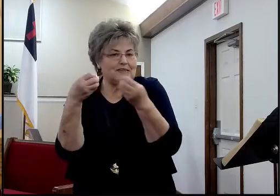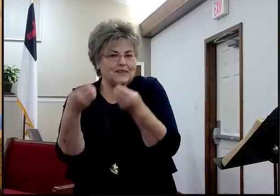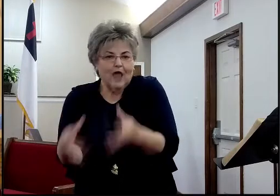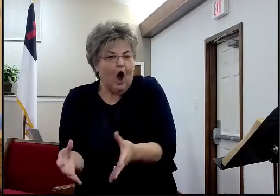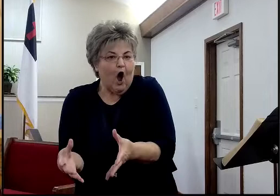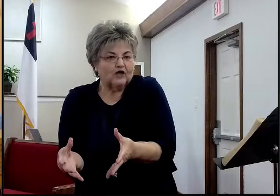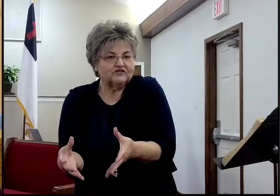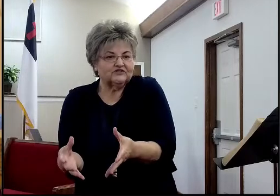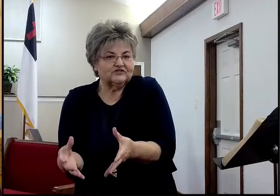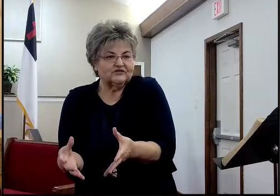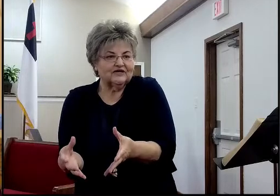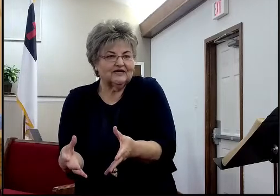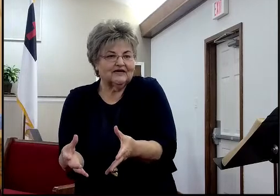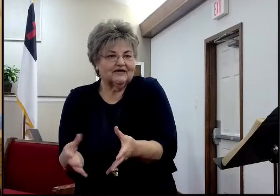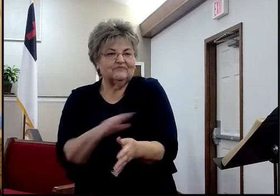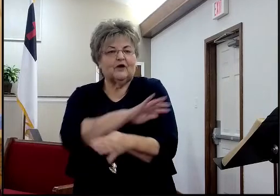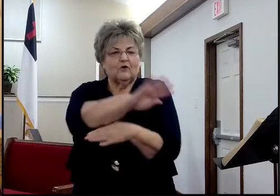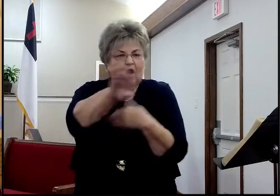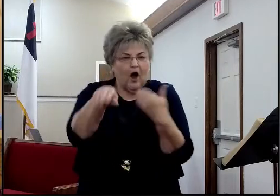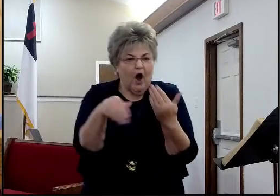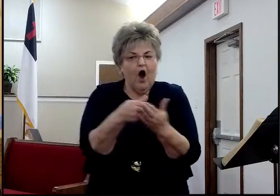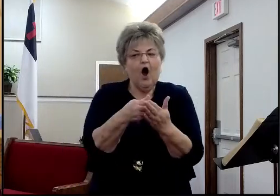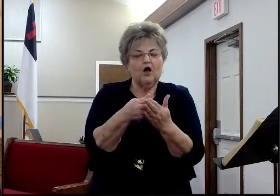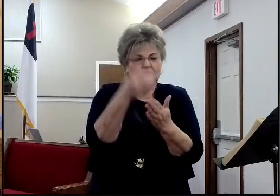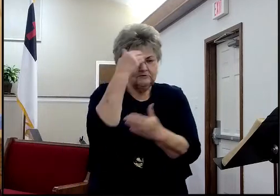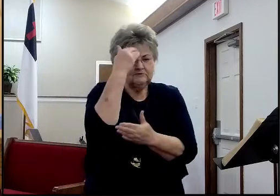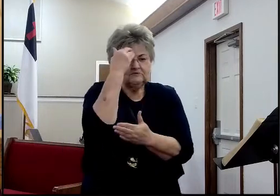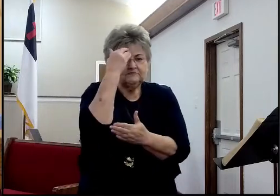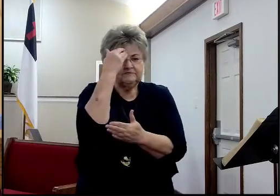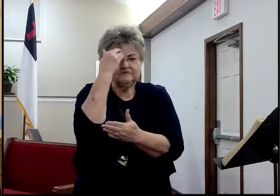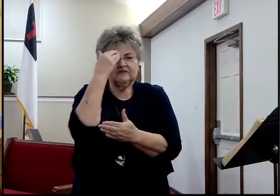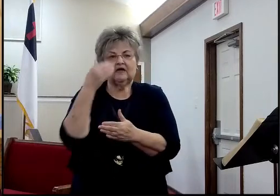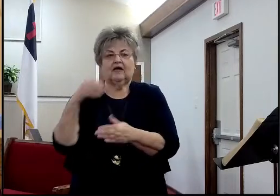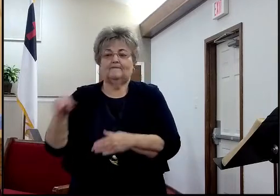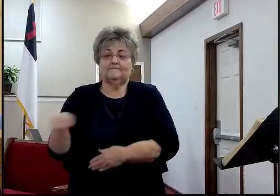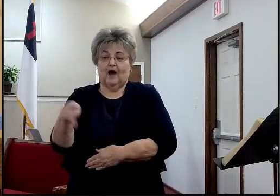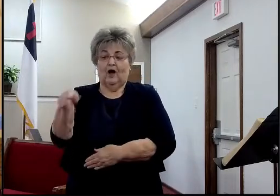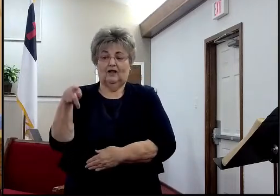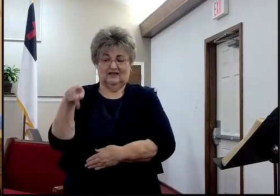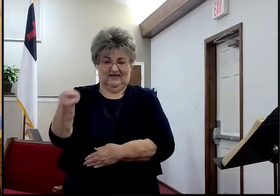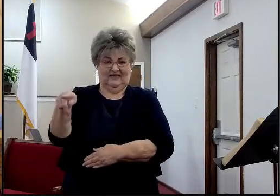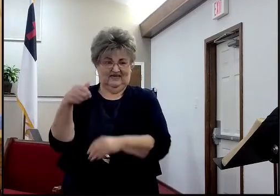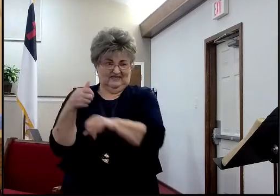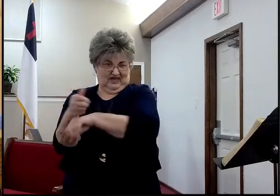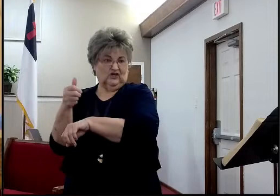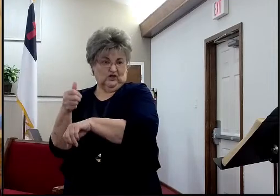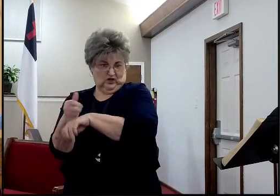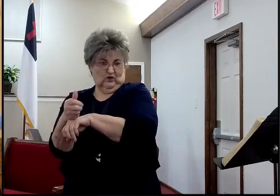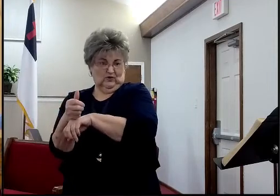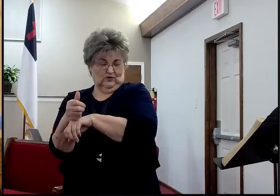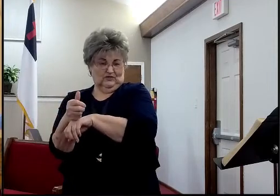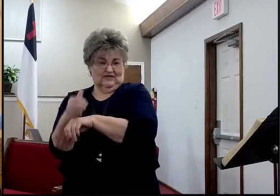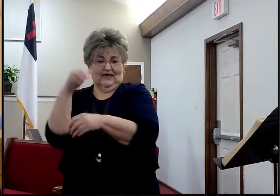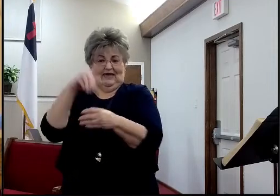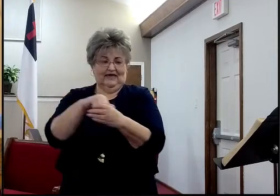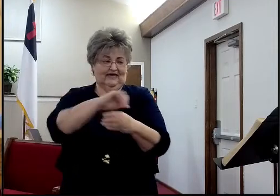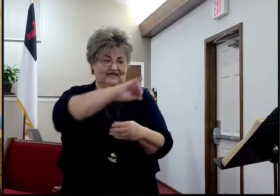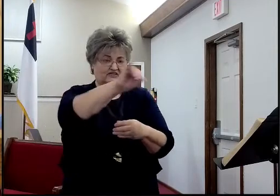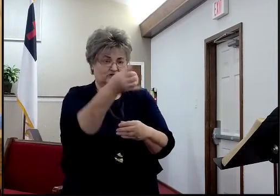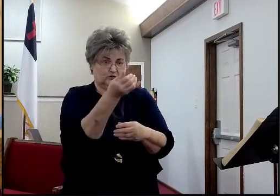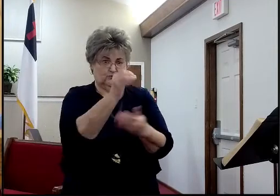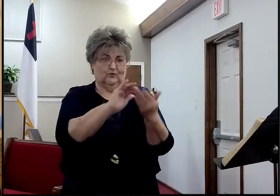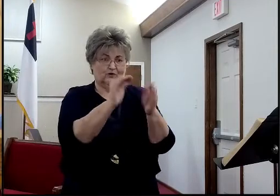all 12 tribes, of which he's being accused, which, when he was accused, in Jerusalem, that means